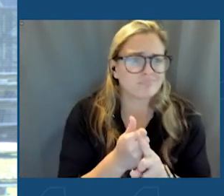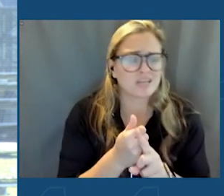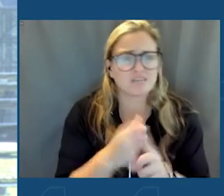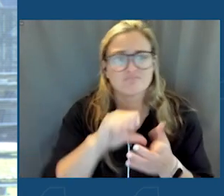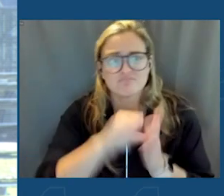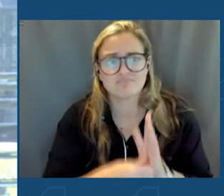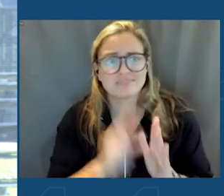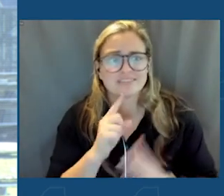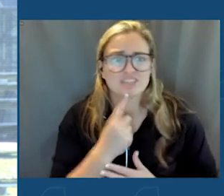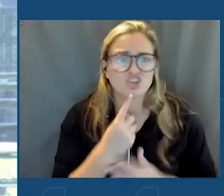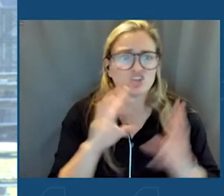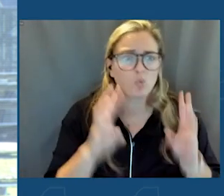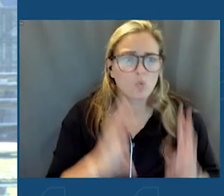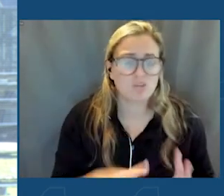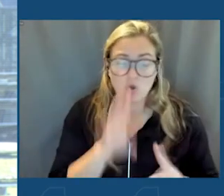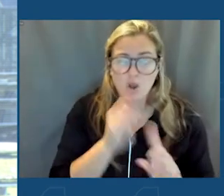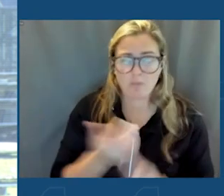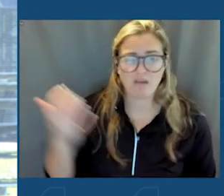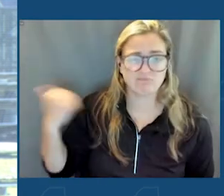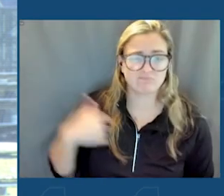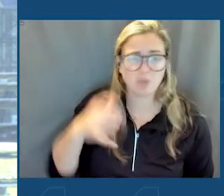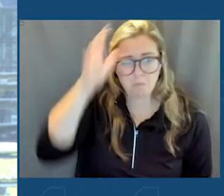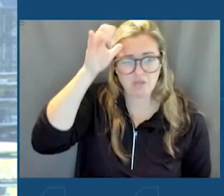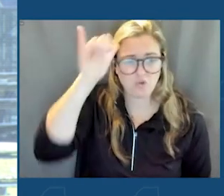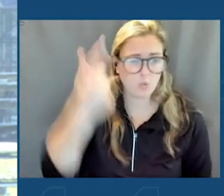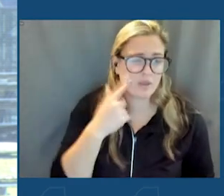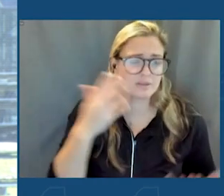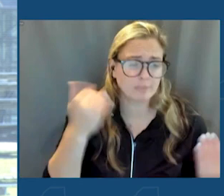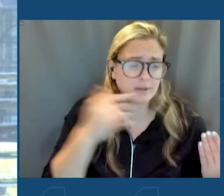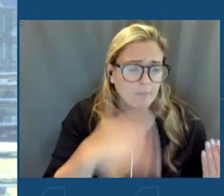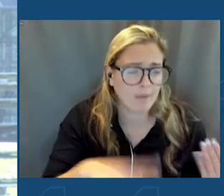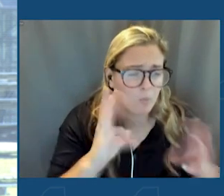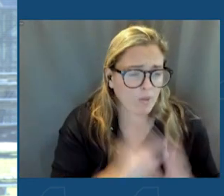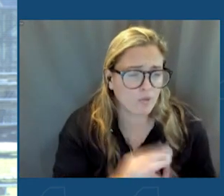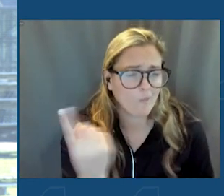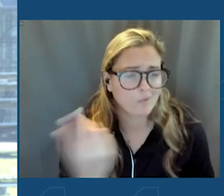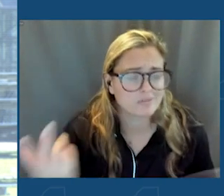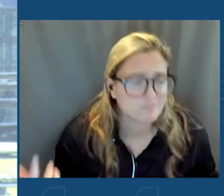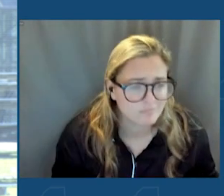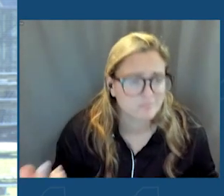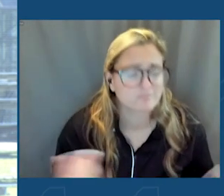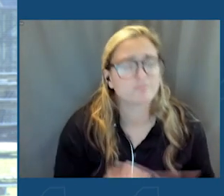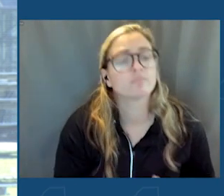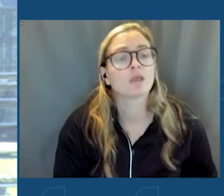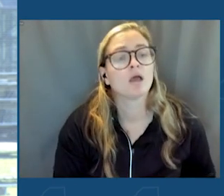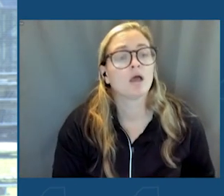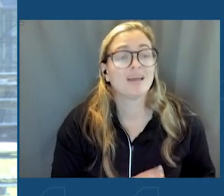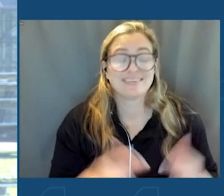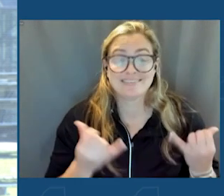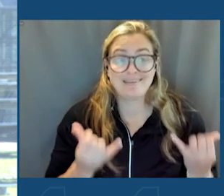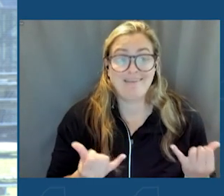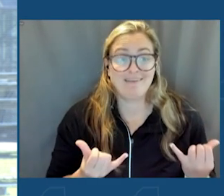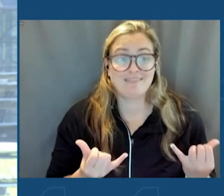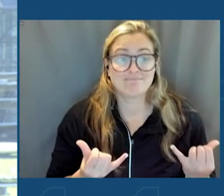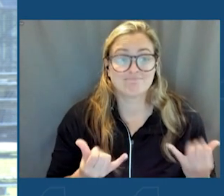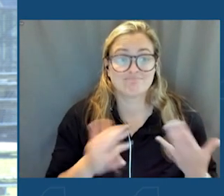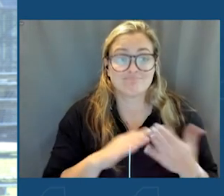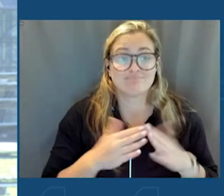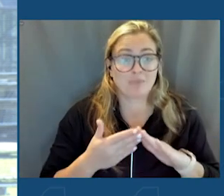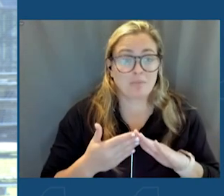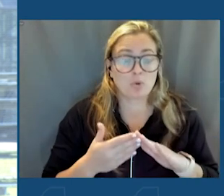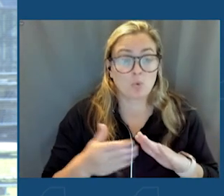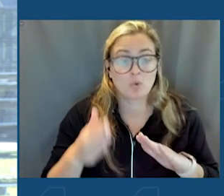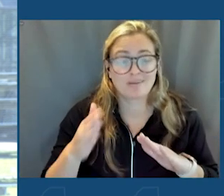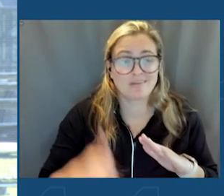even talk about back then. I was from Buffalo. We always expected bad weather. But today, communities that never had